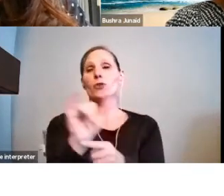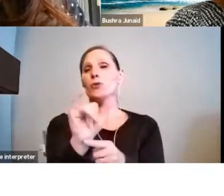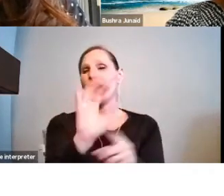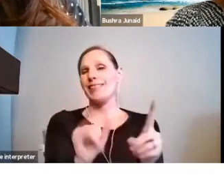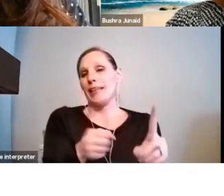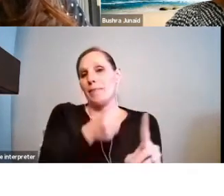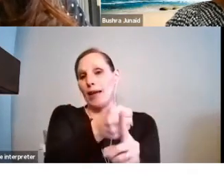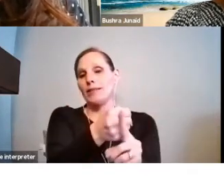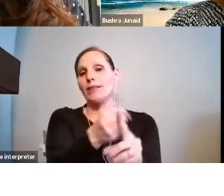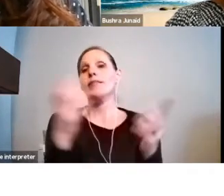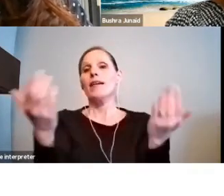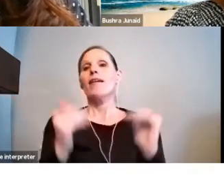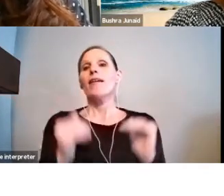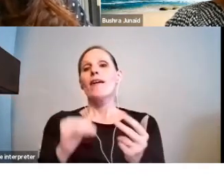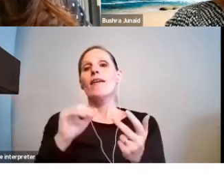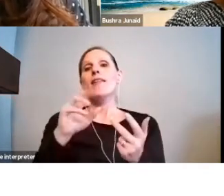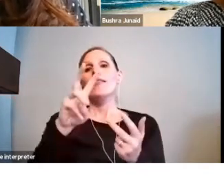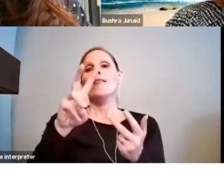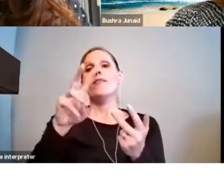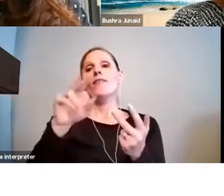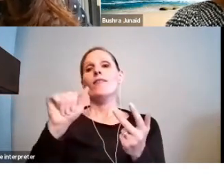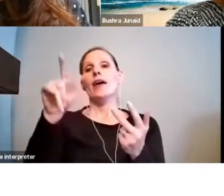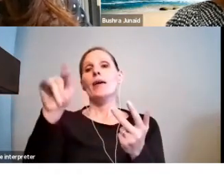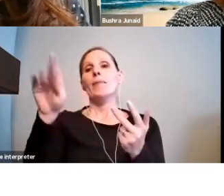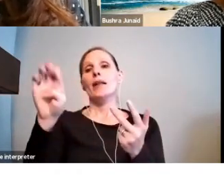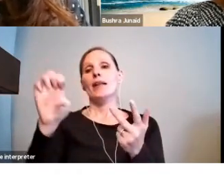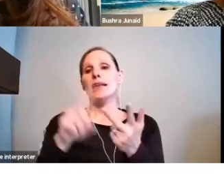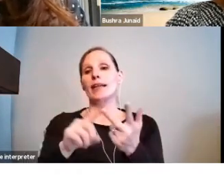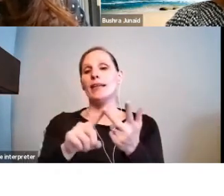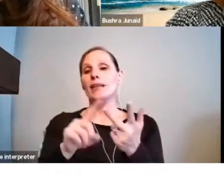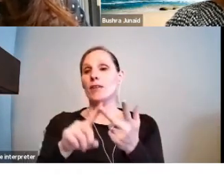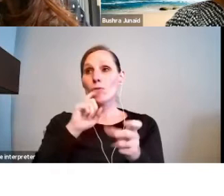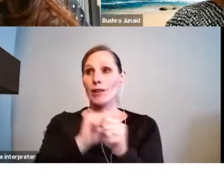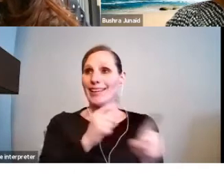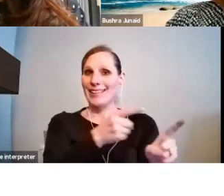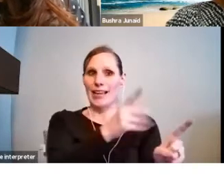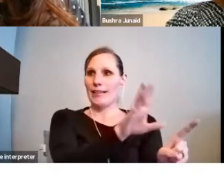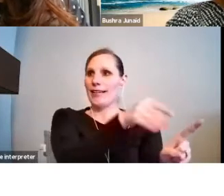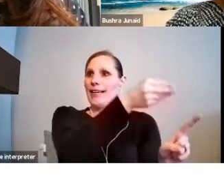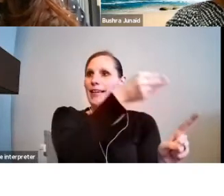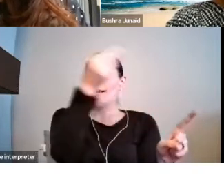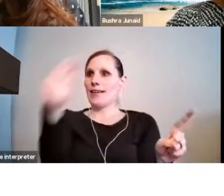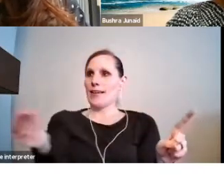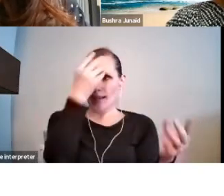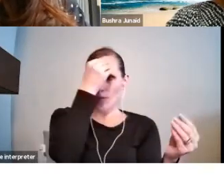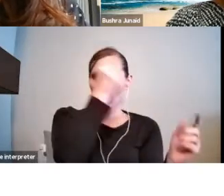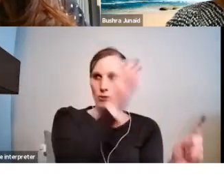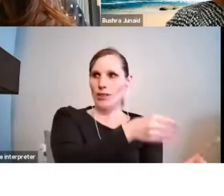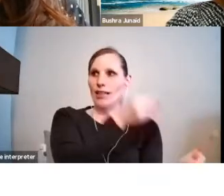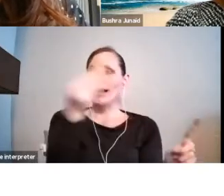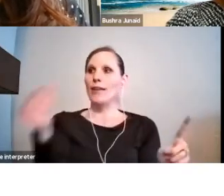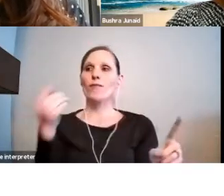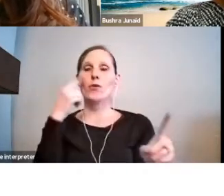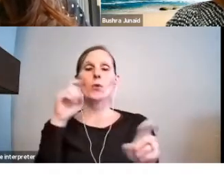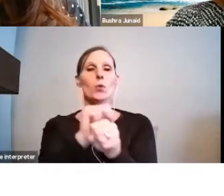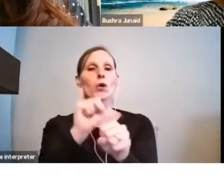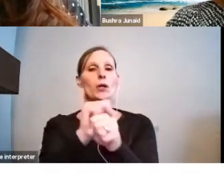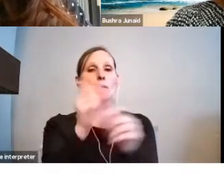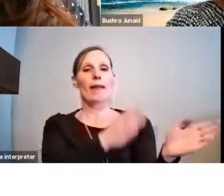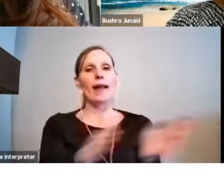also review viability in terms of information that you provide on your work plan and project budget.